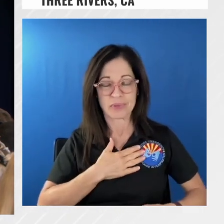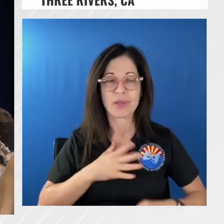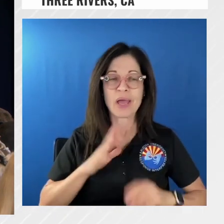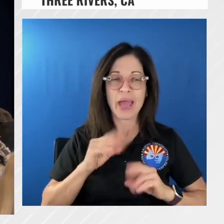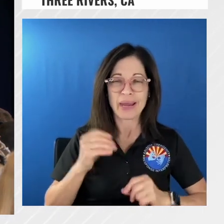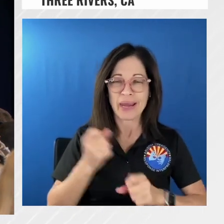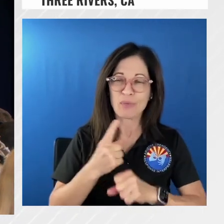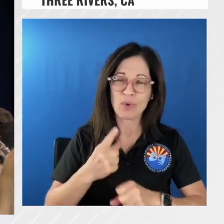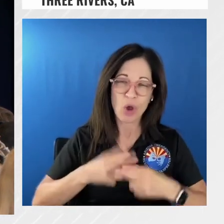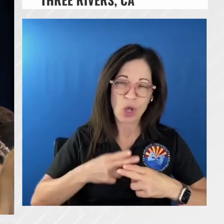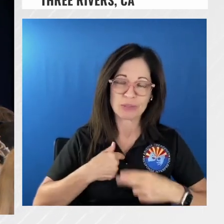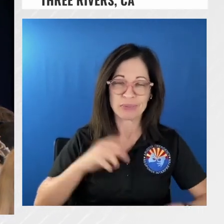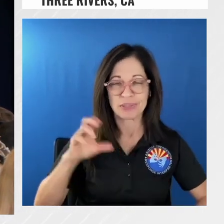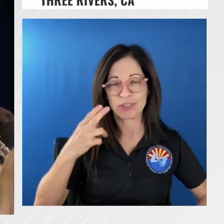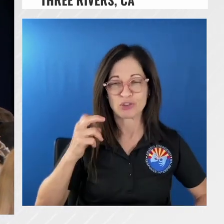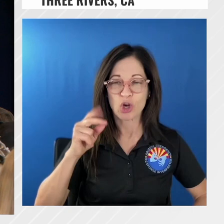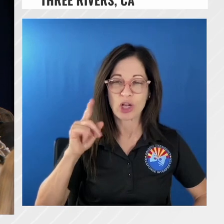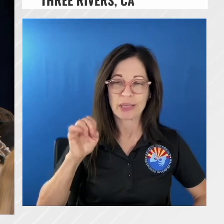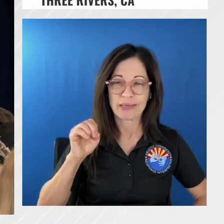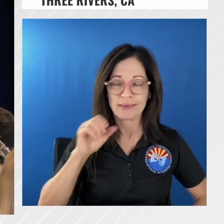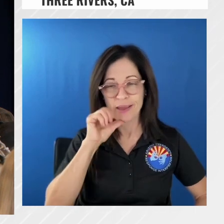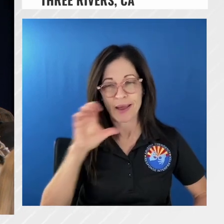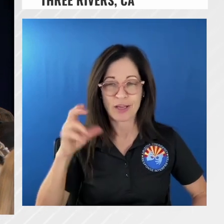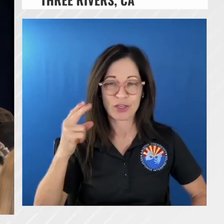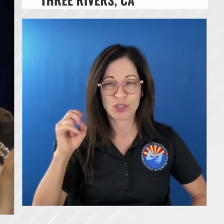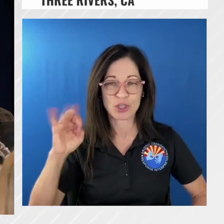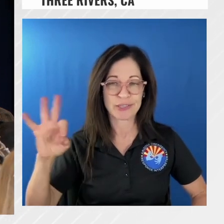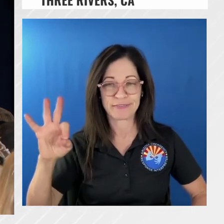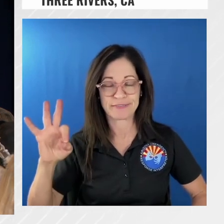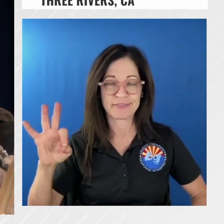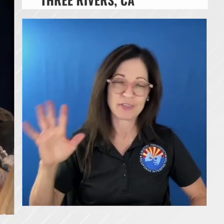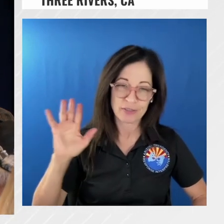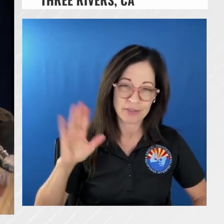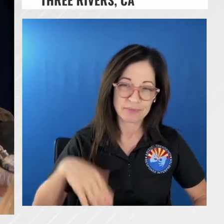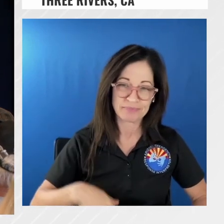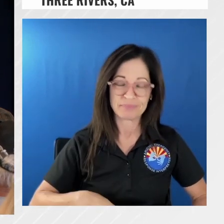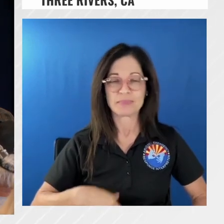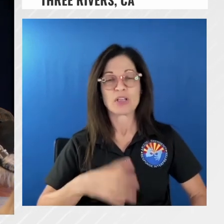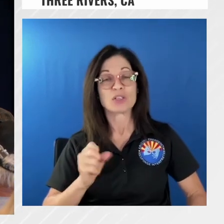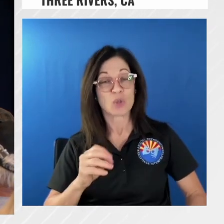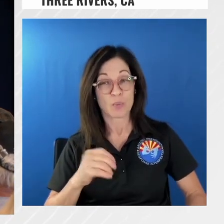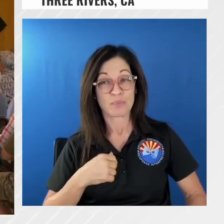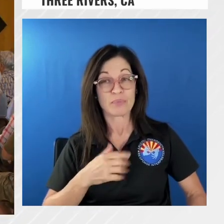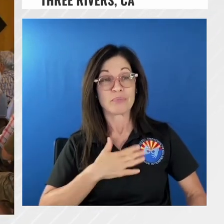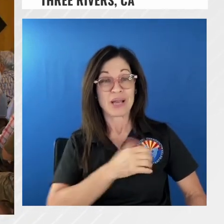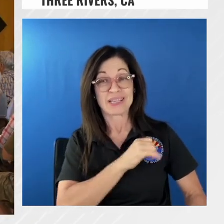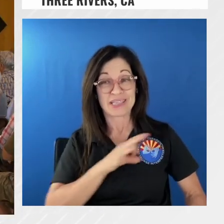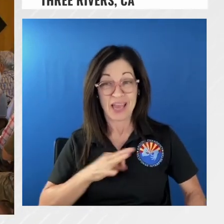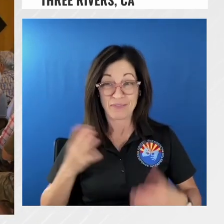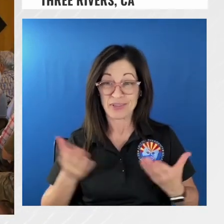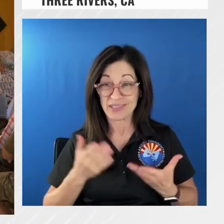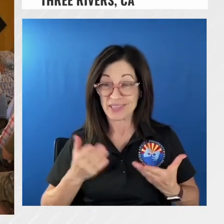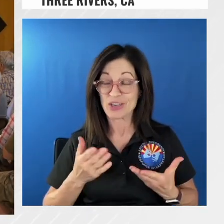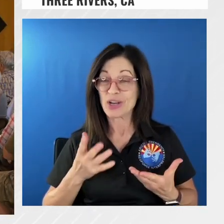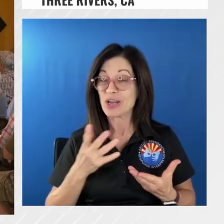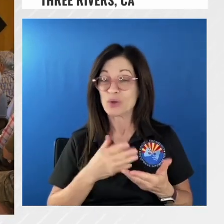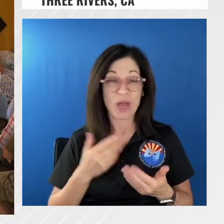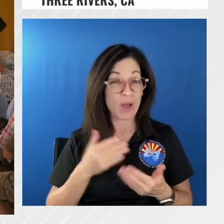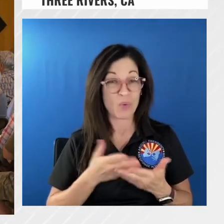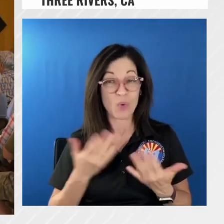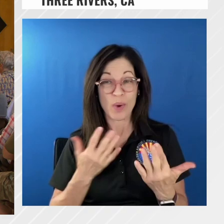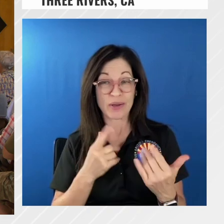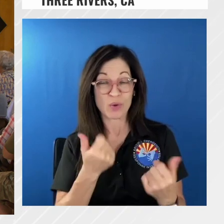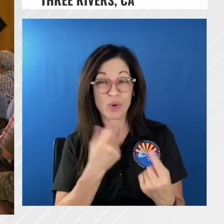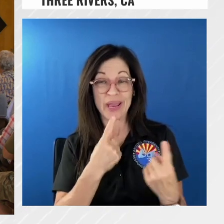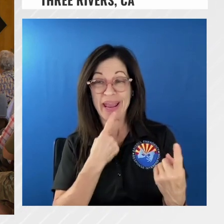um i'll answer any questions my staff's back there answering any questions and that was a lot shorter than clay huh i'd like to introduce ryan